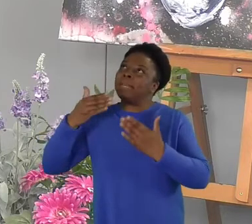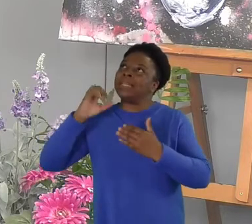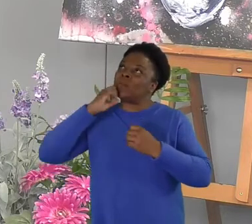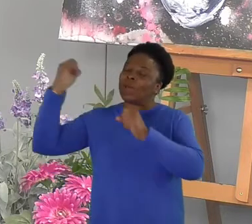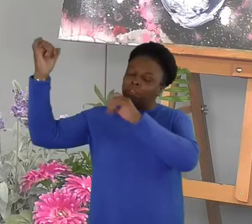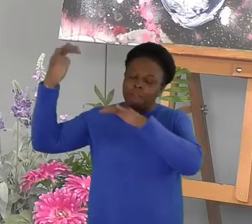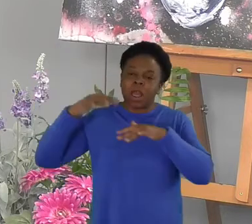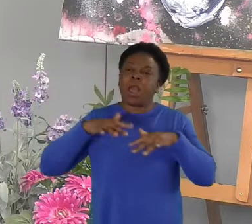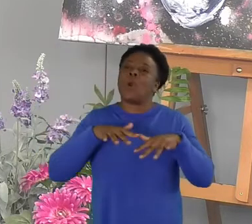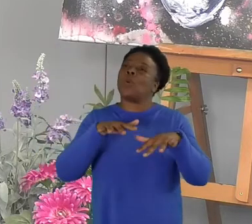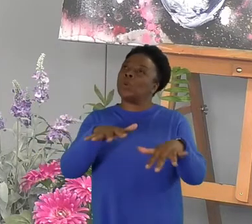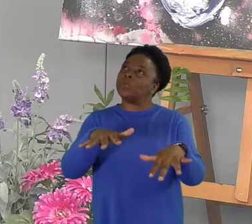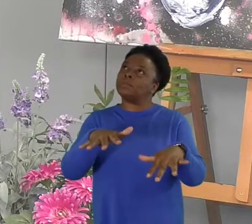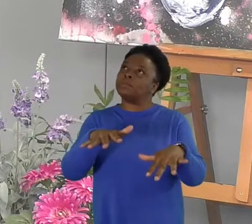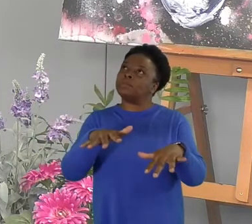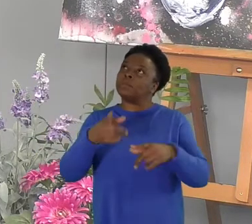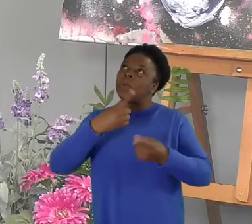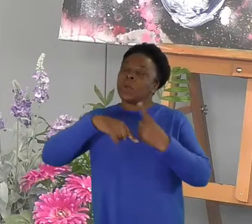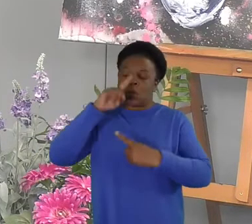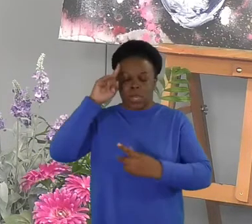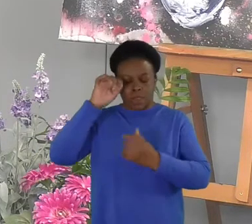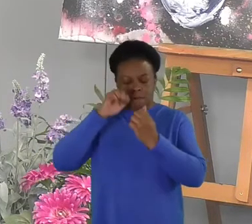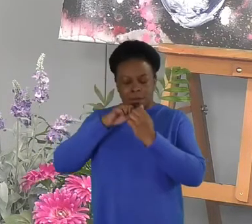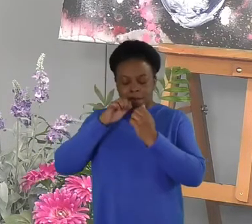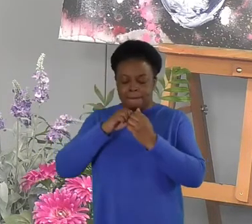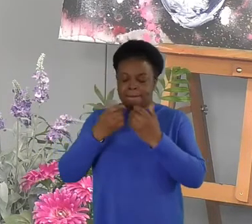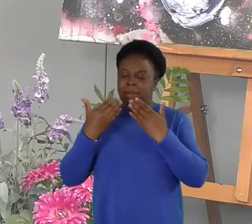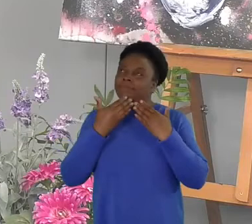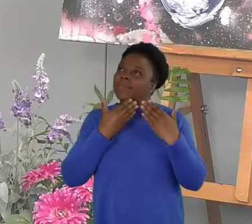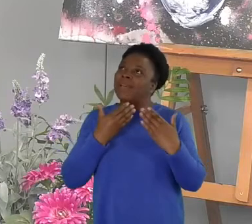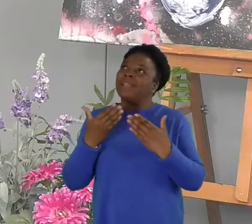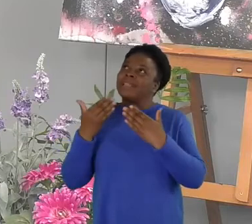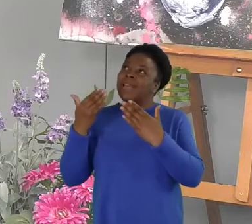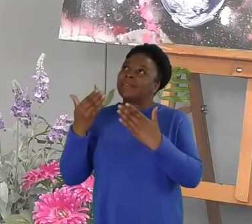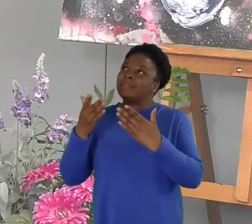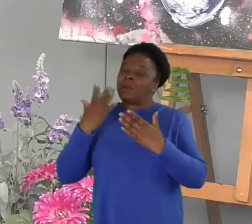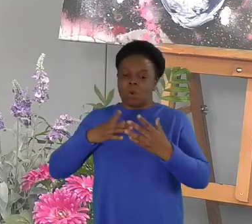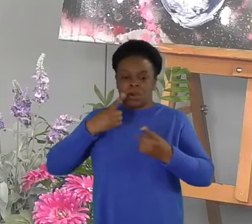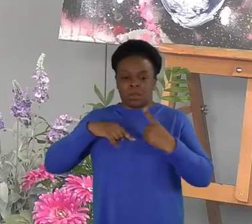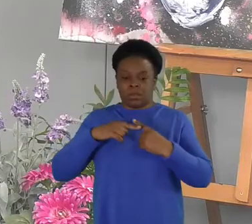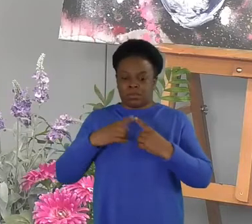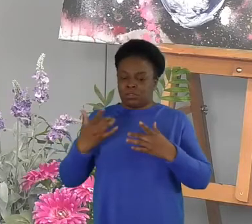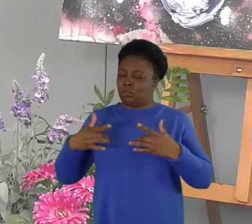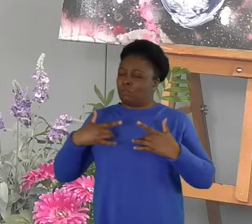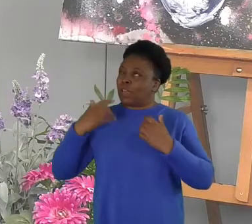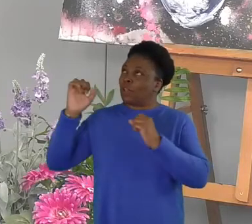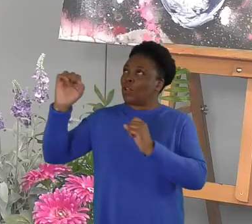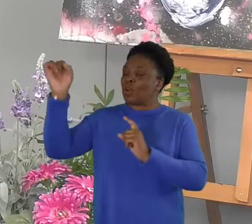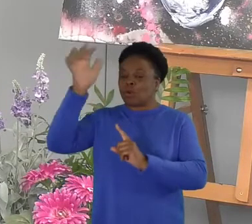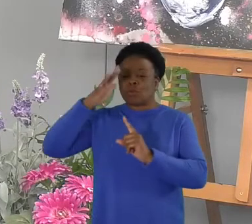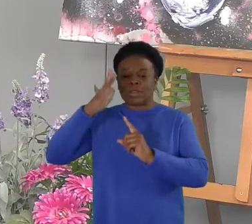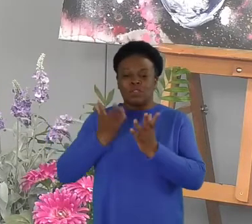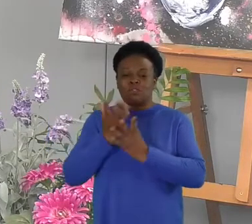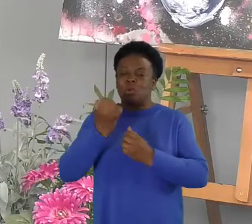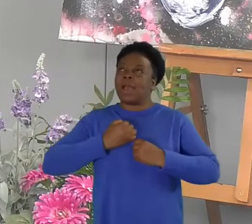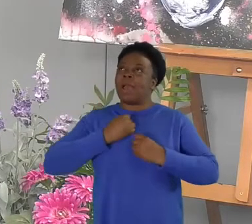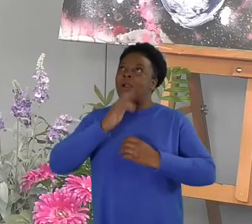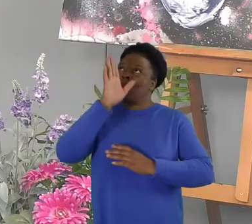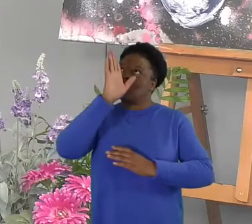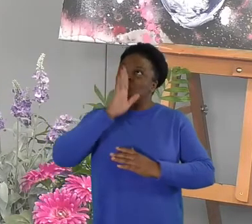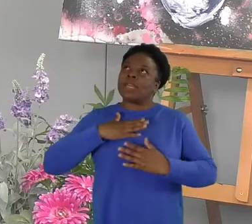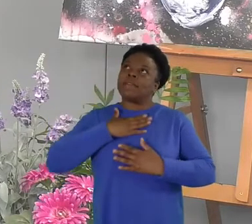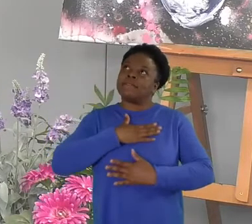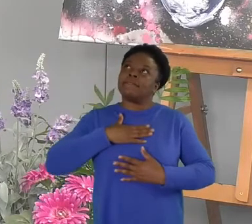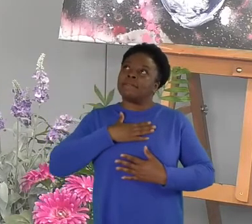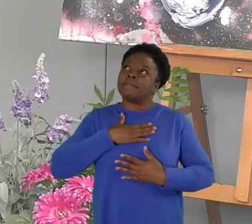As we remember and give thanks, Lord, may we be aware of your presence in our grief and encouraged in our faith